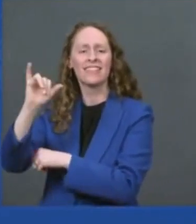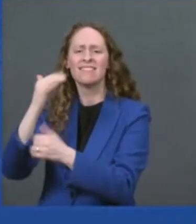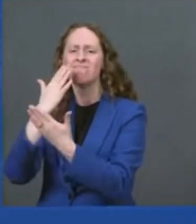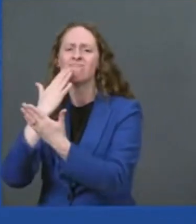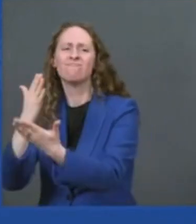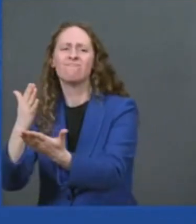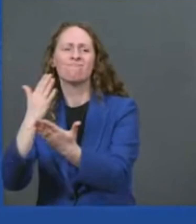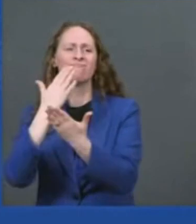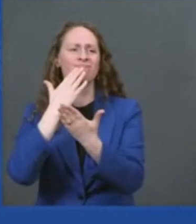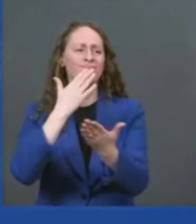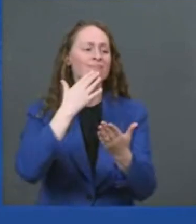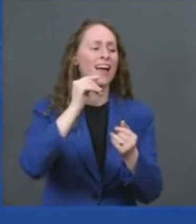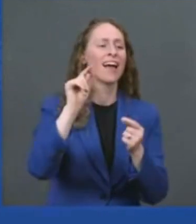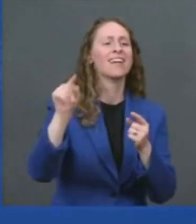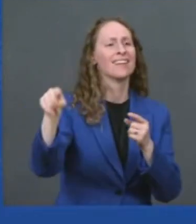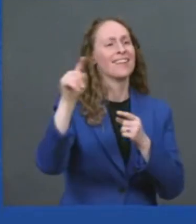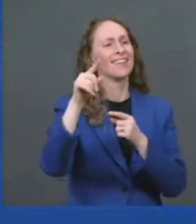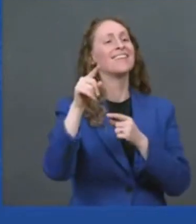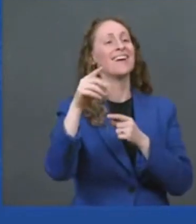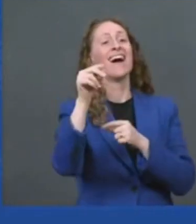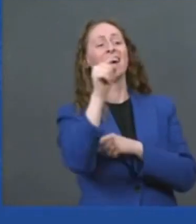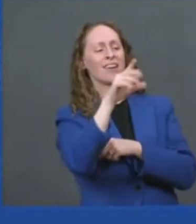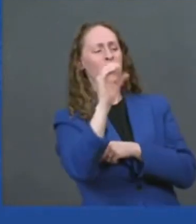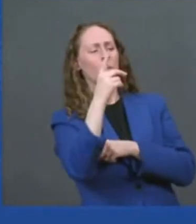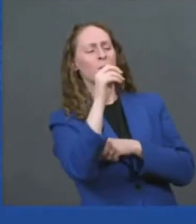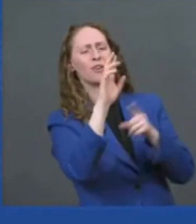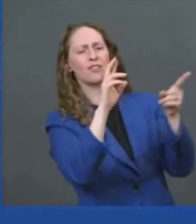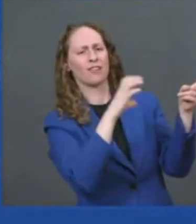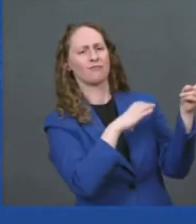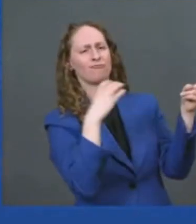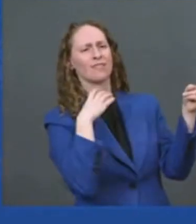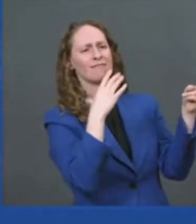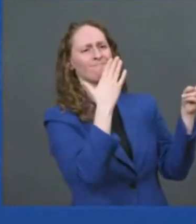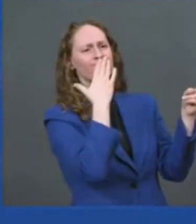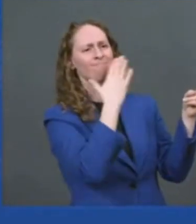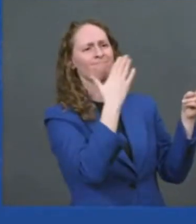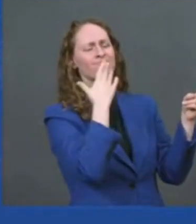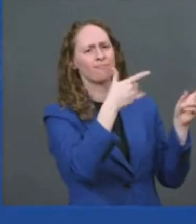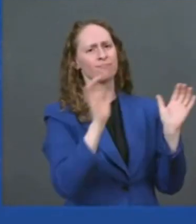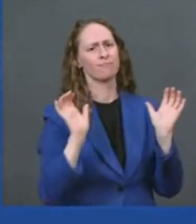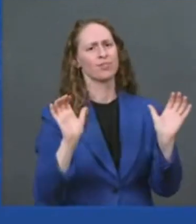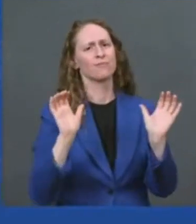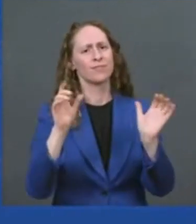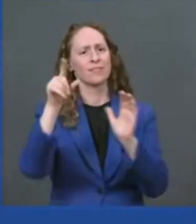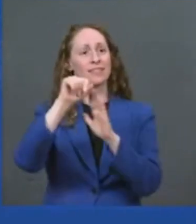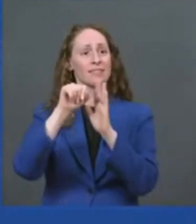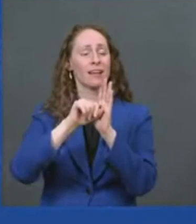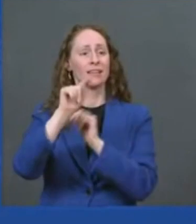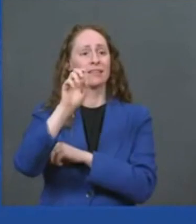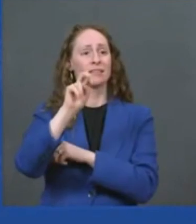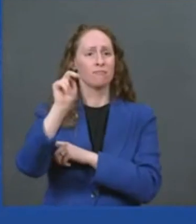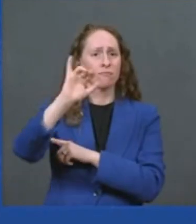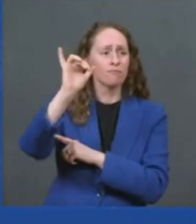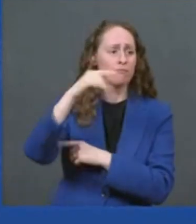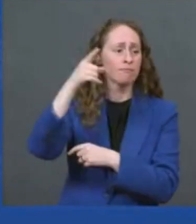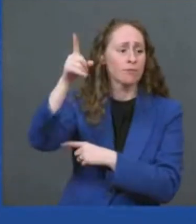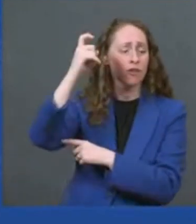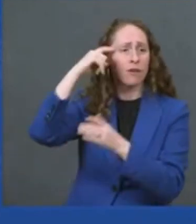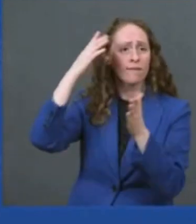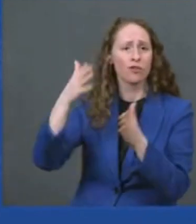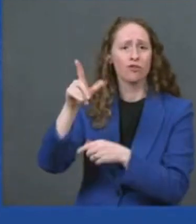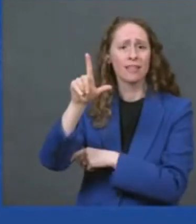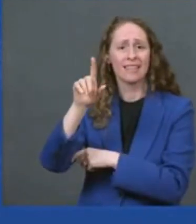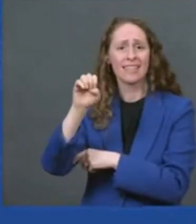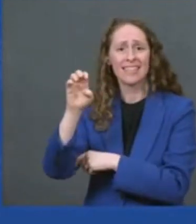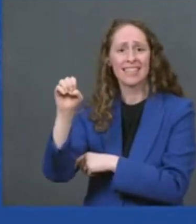in tennessee and governor bill lee of tennessee he deserves credit as well he wasn't able to be here today but he worked hard to help